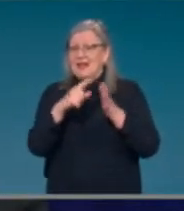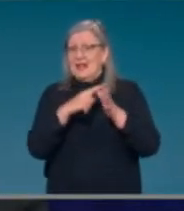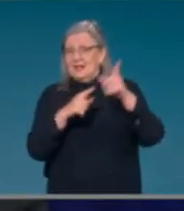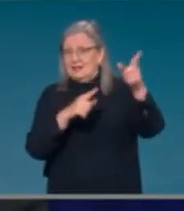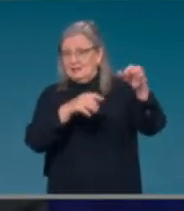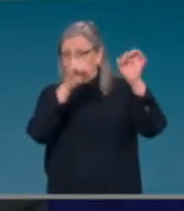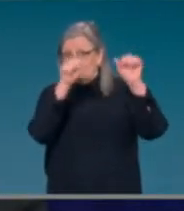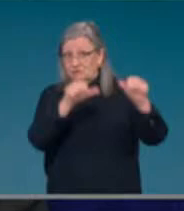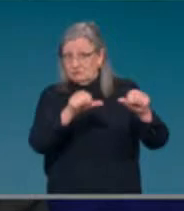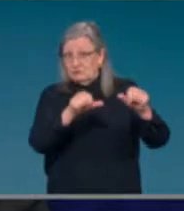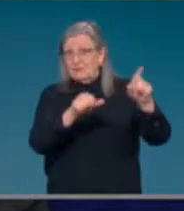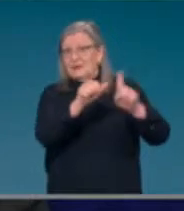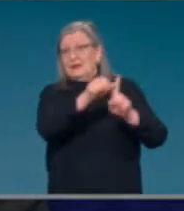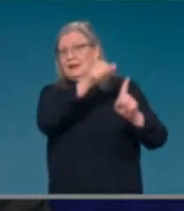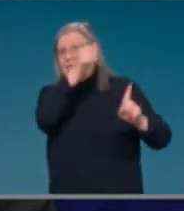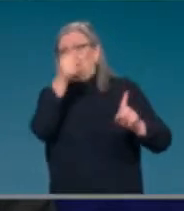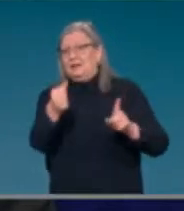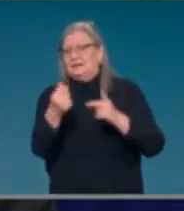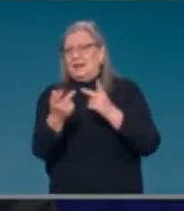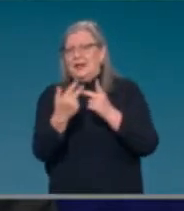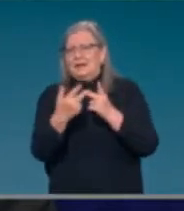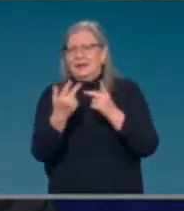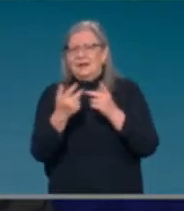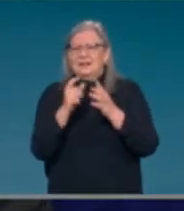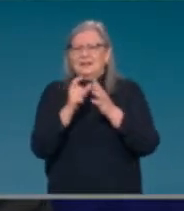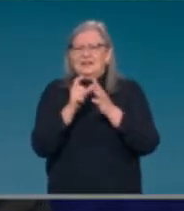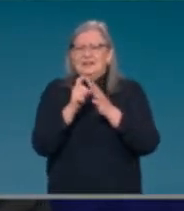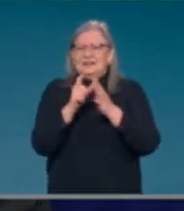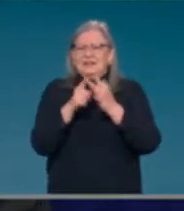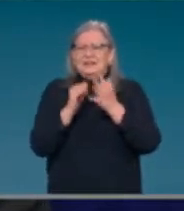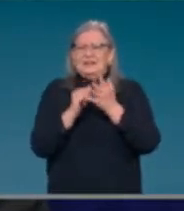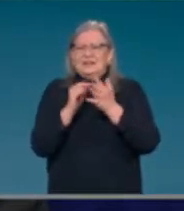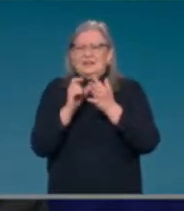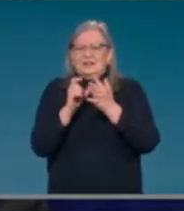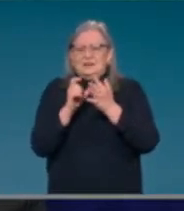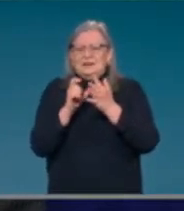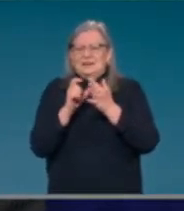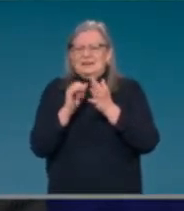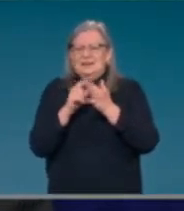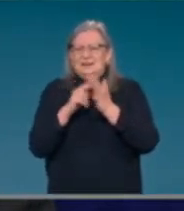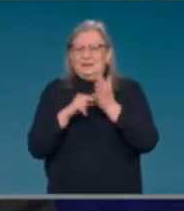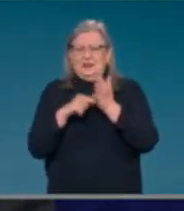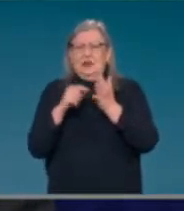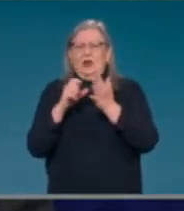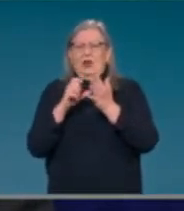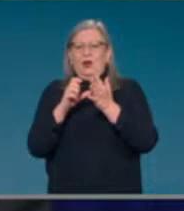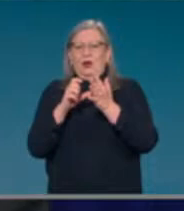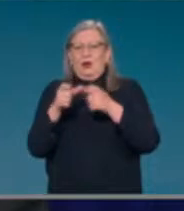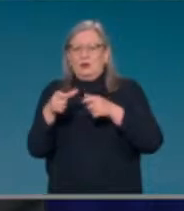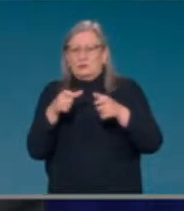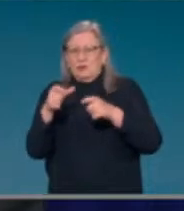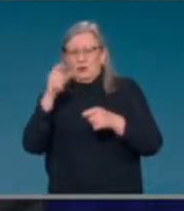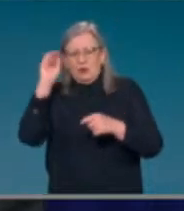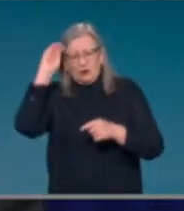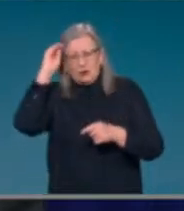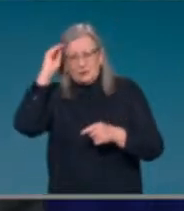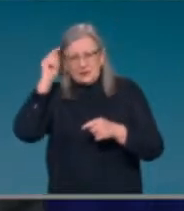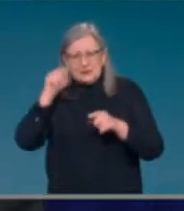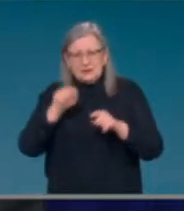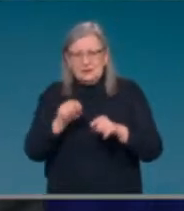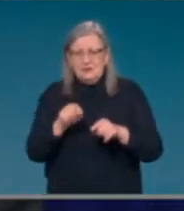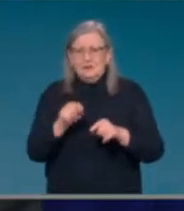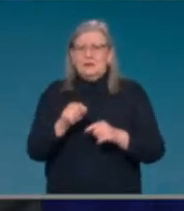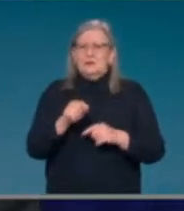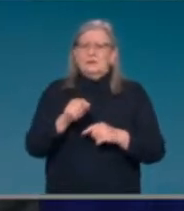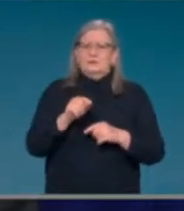and Protection making a decision. We also are working with other companies, such as Moderna,